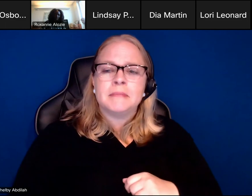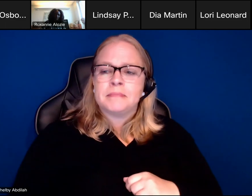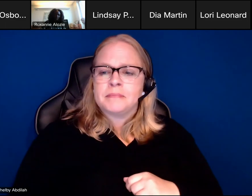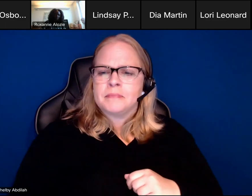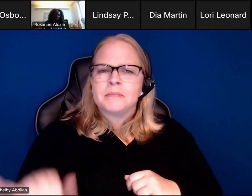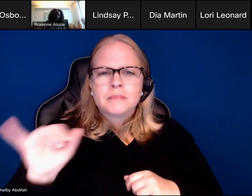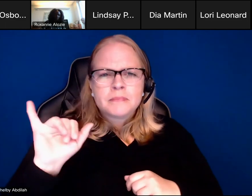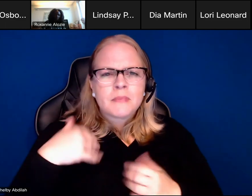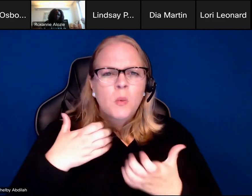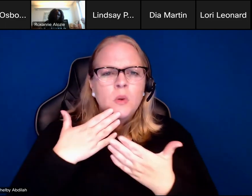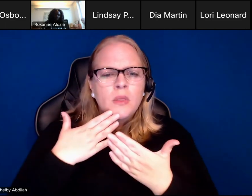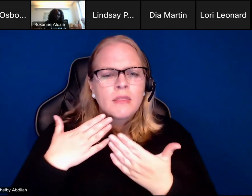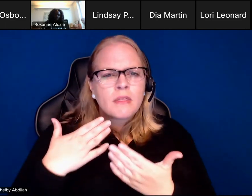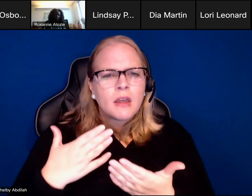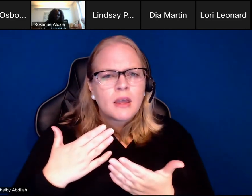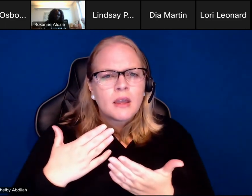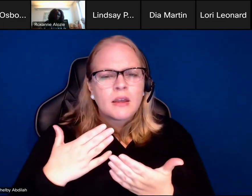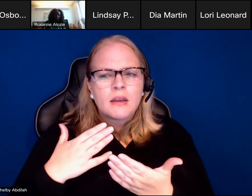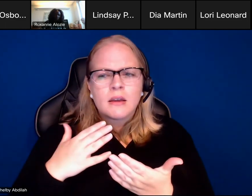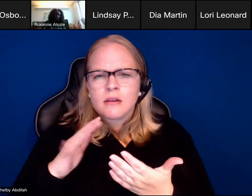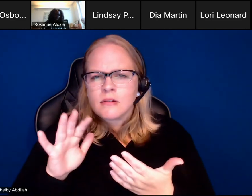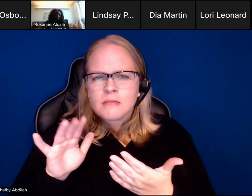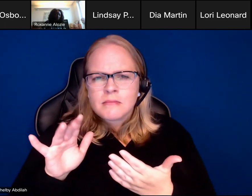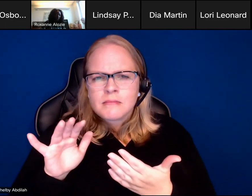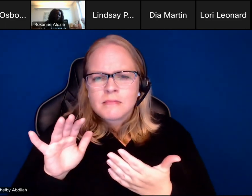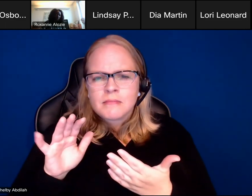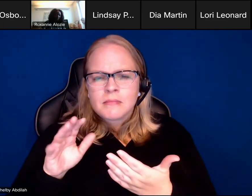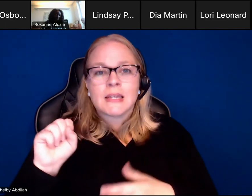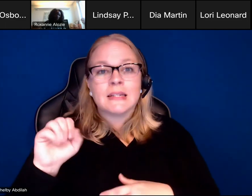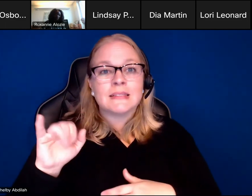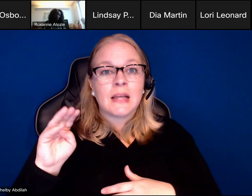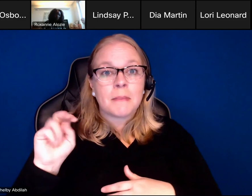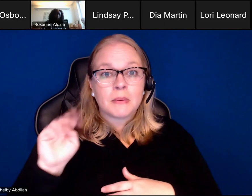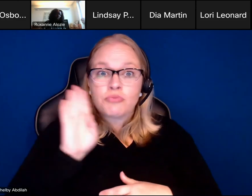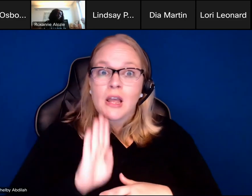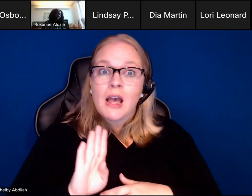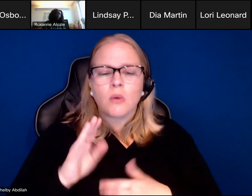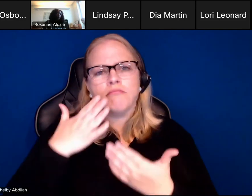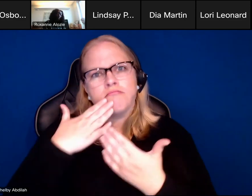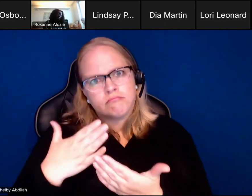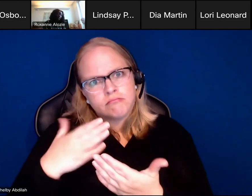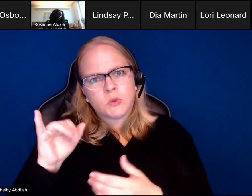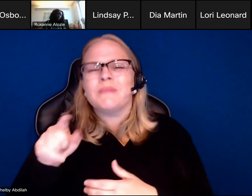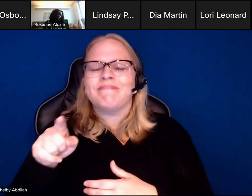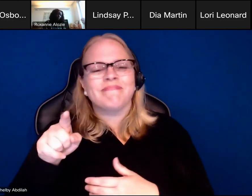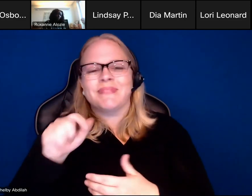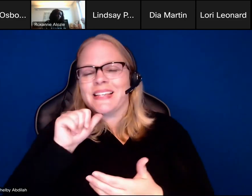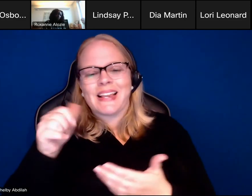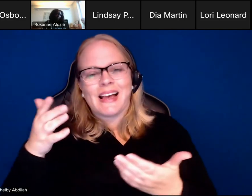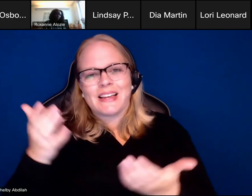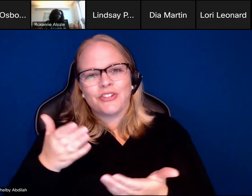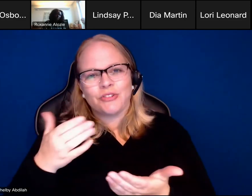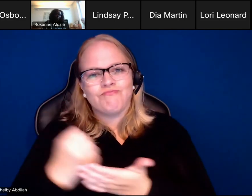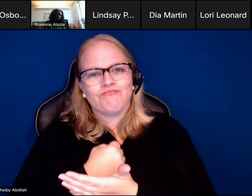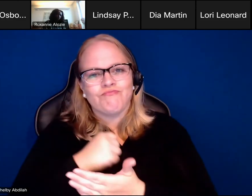let's see, I see some here. Simon Brown, I'd like to thank you as well as he's not on, he's not able to